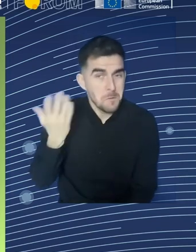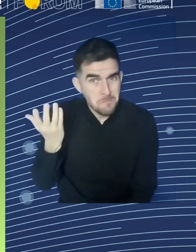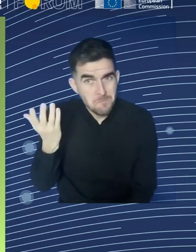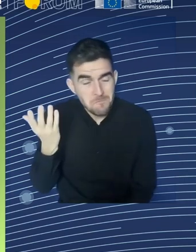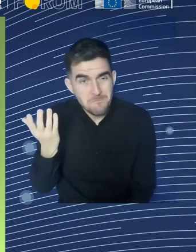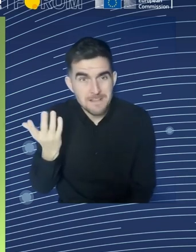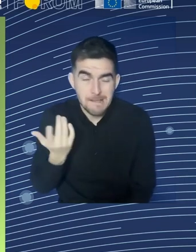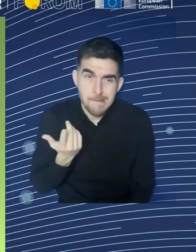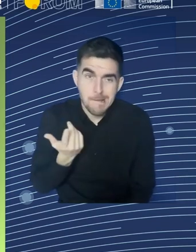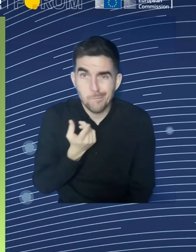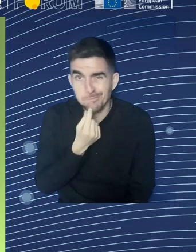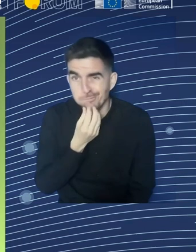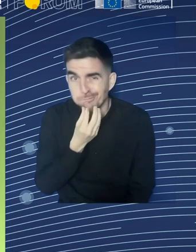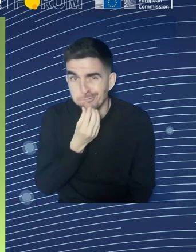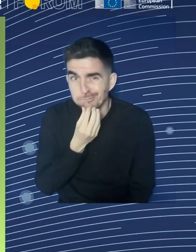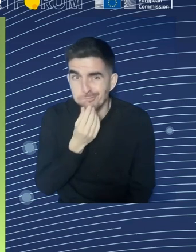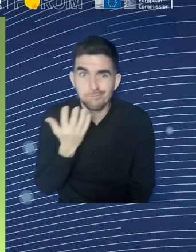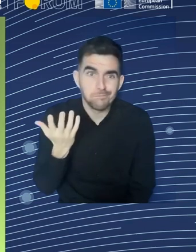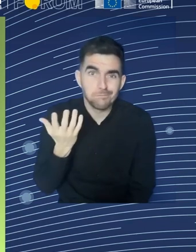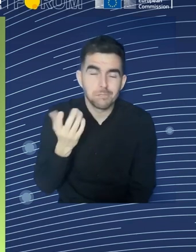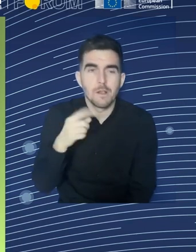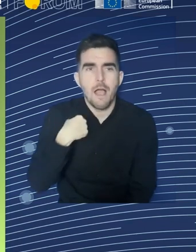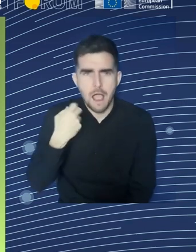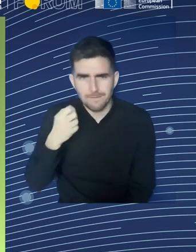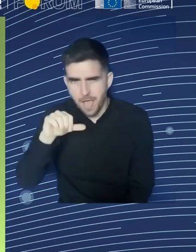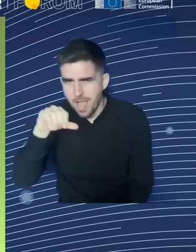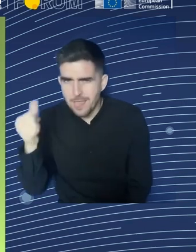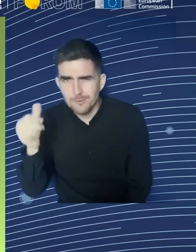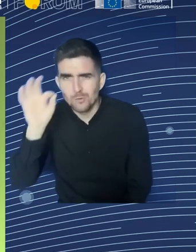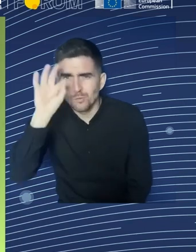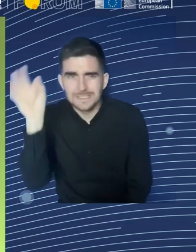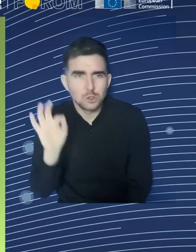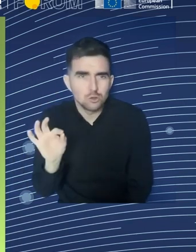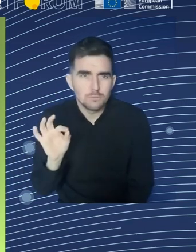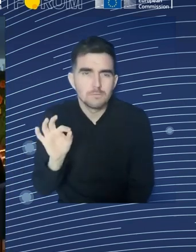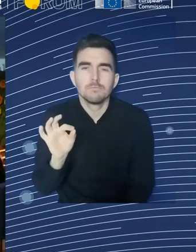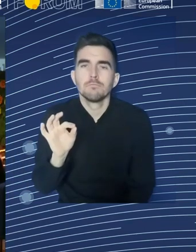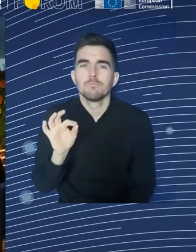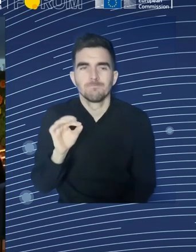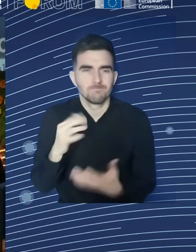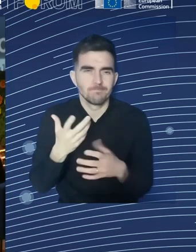the relationship between the future of the welfare state and a four-day working week.